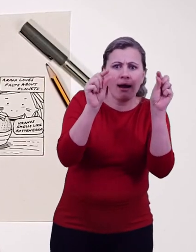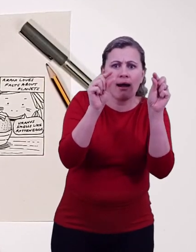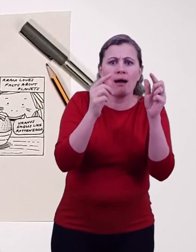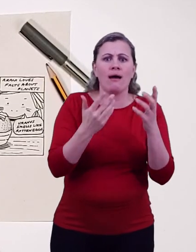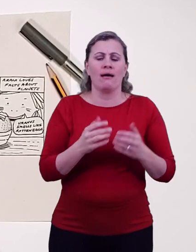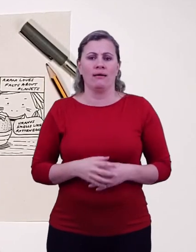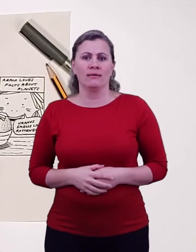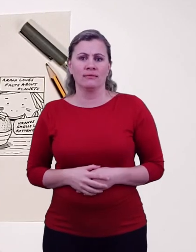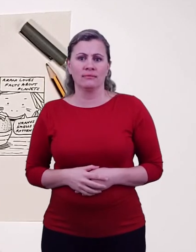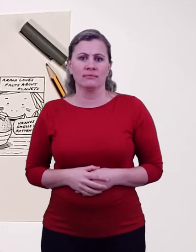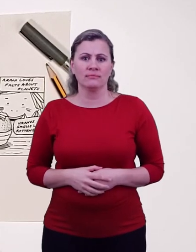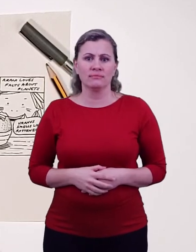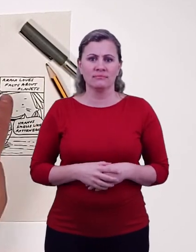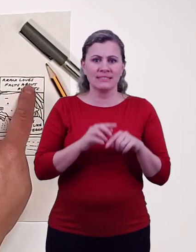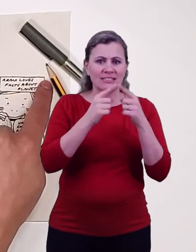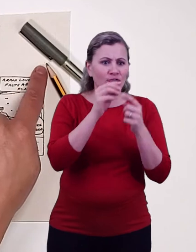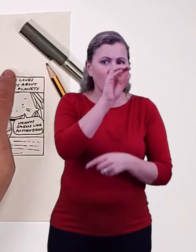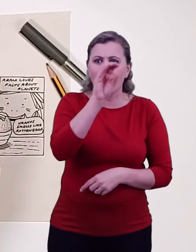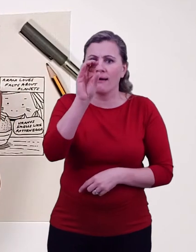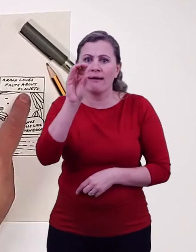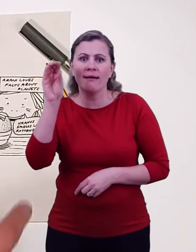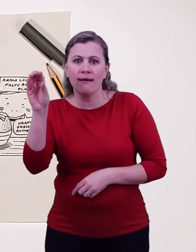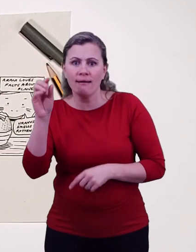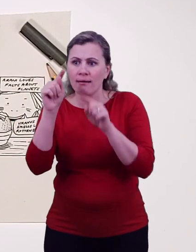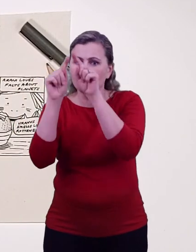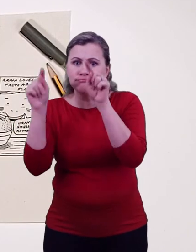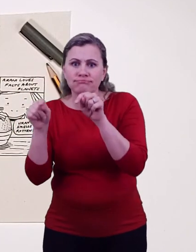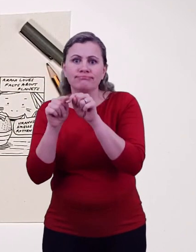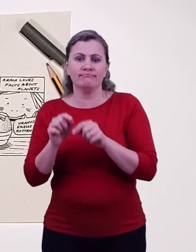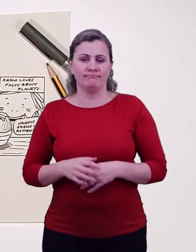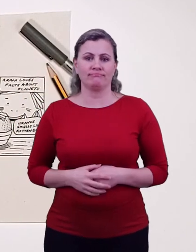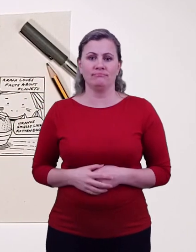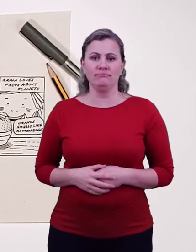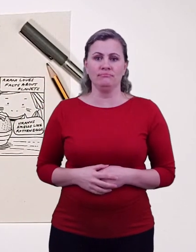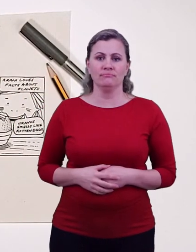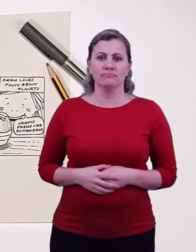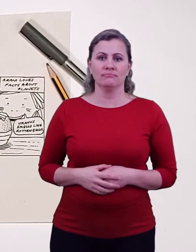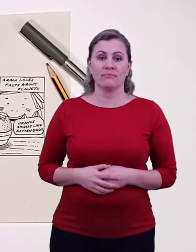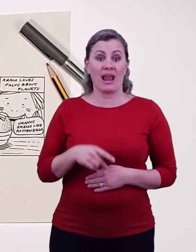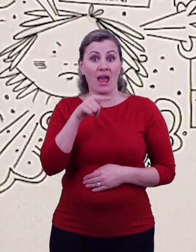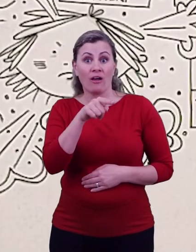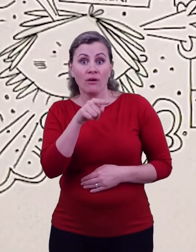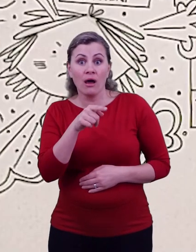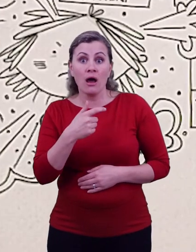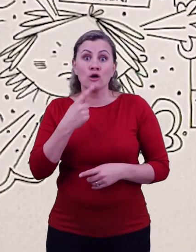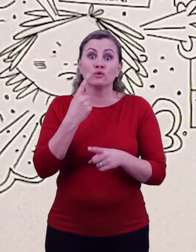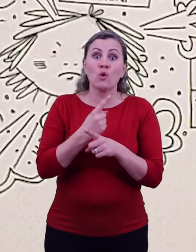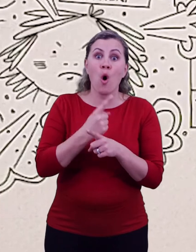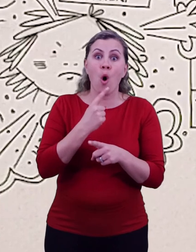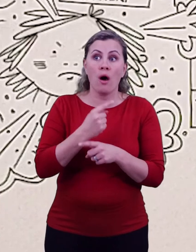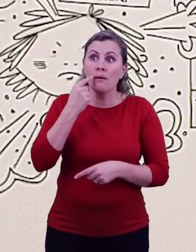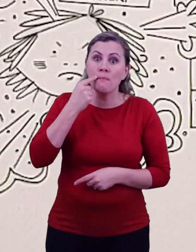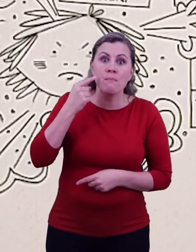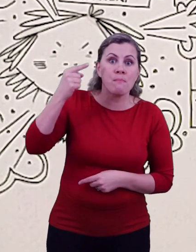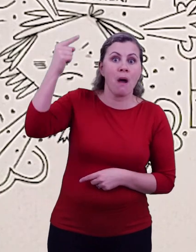size or you can change the shape or the size to add interest or highlight a part of your story. Your first panel